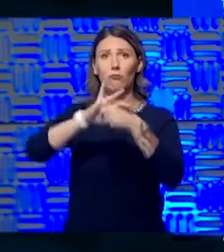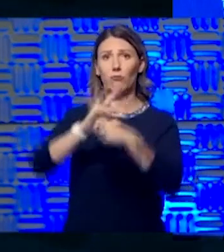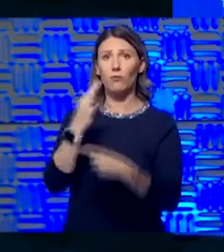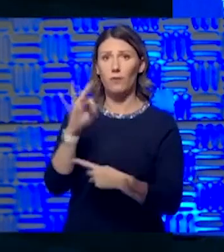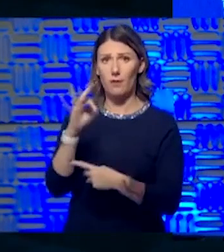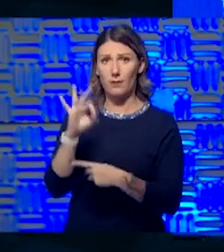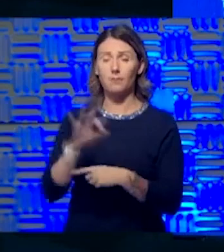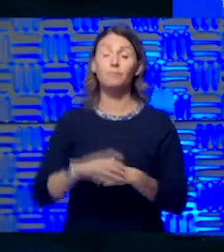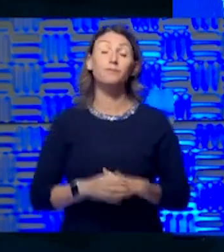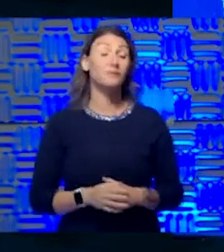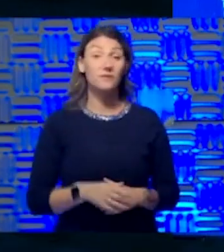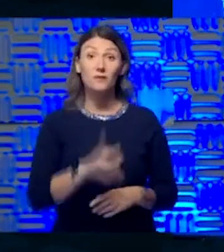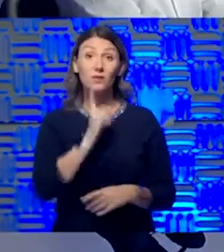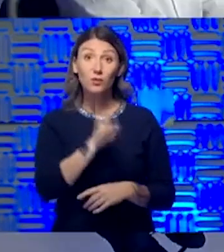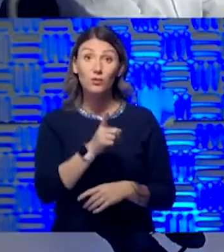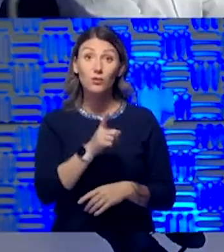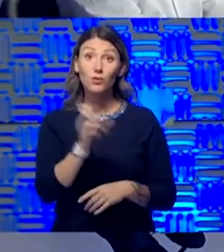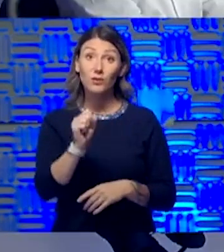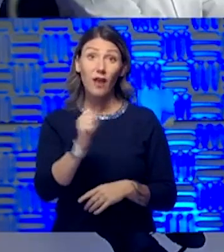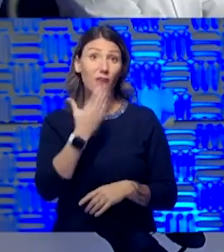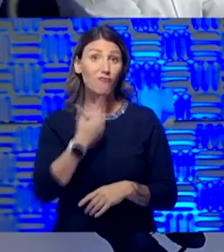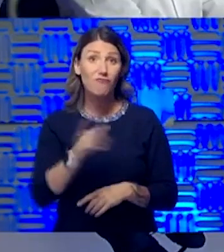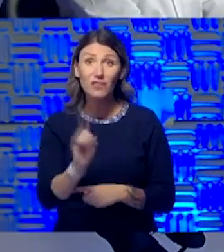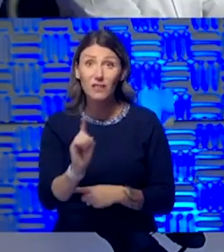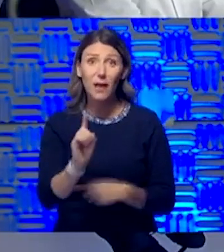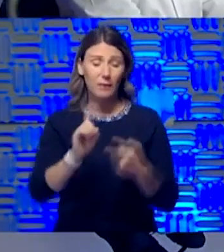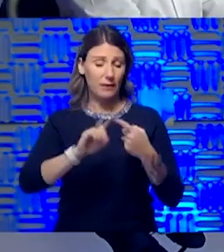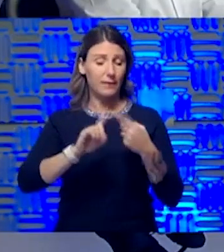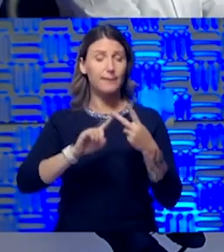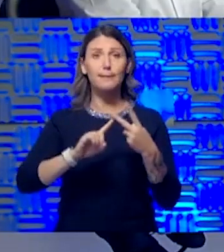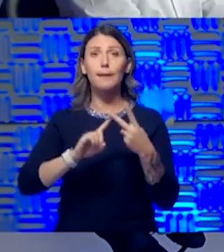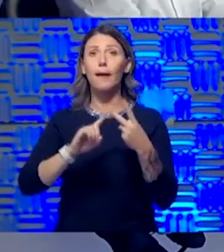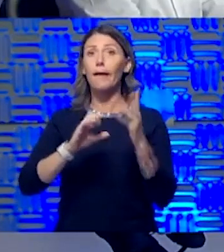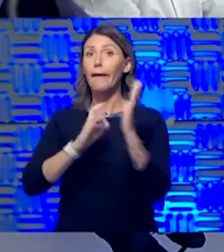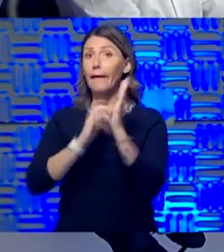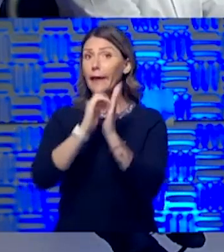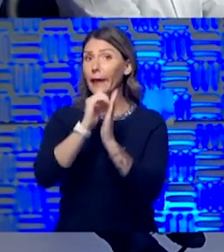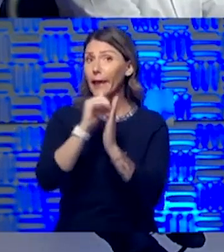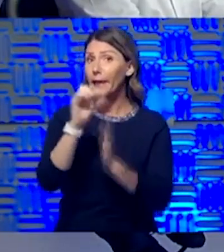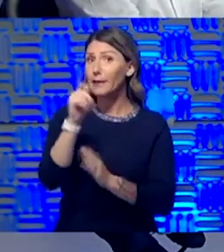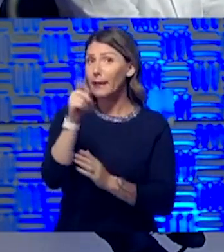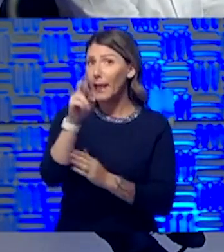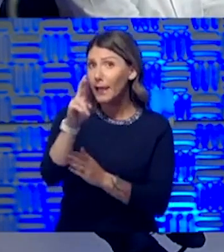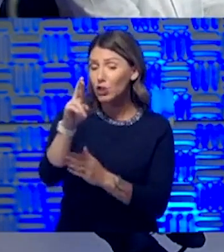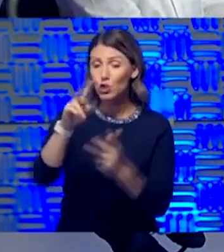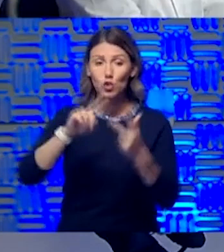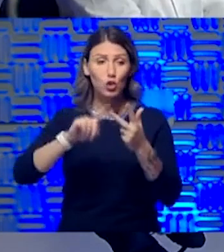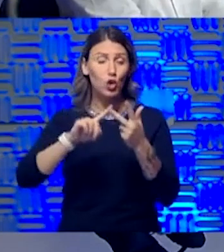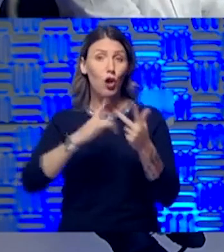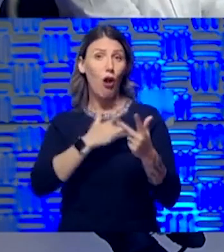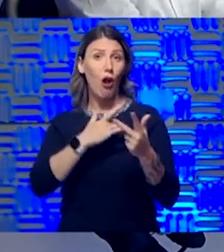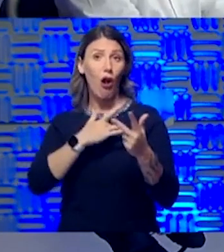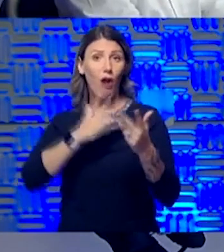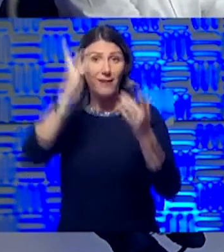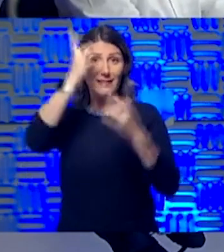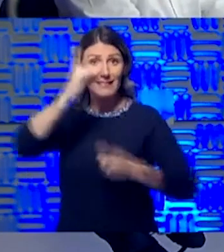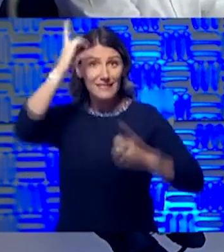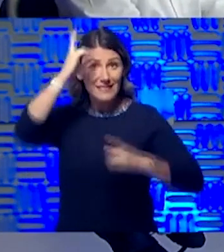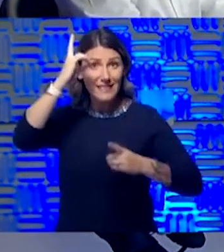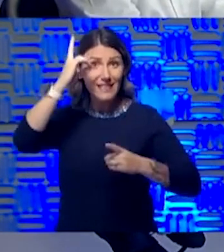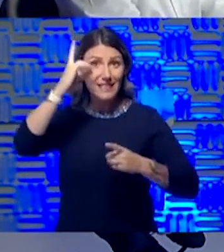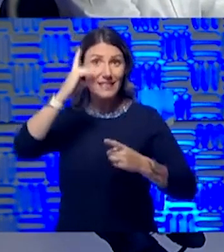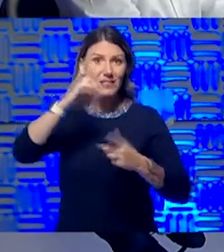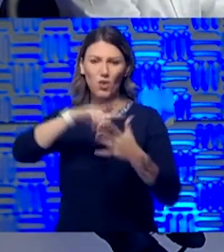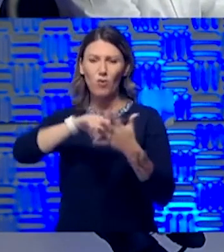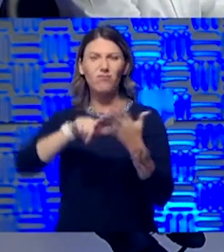and, you know, that's true in diabetes. That's true in cancer. That's true in heart disease, right? It's true up and down the line. So it shouldn't surprise us that COVID